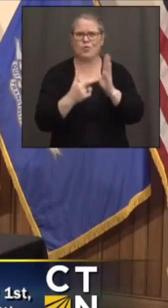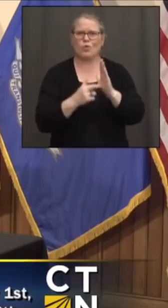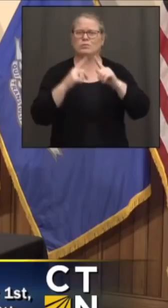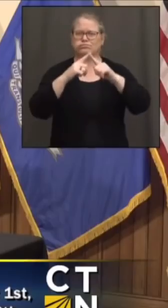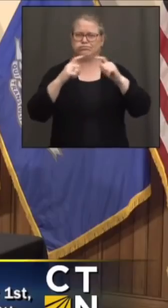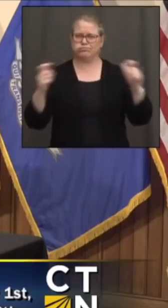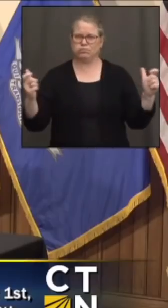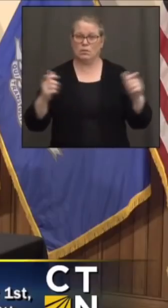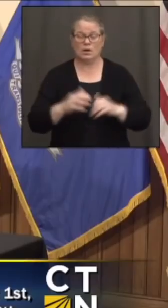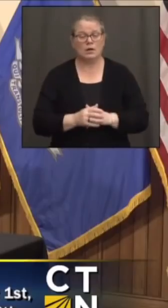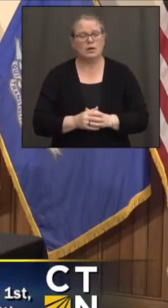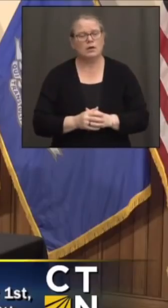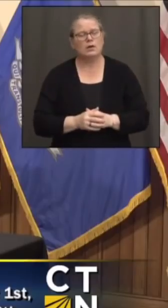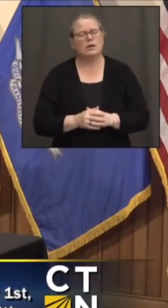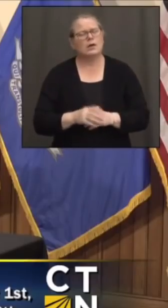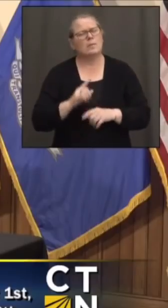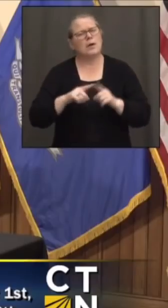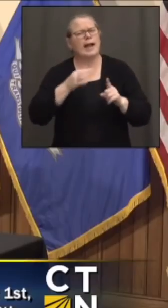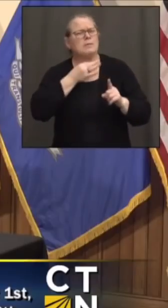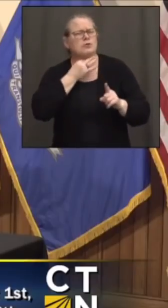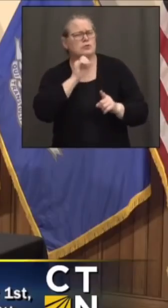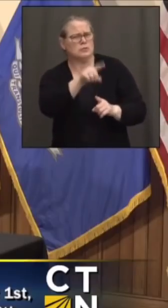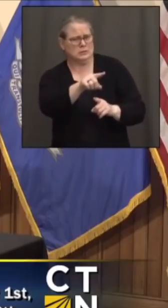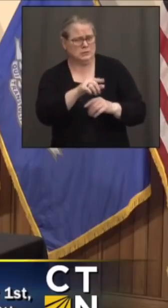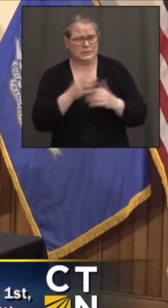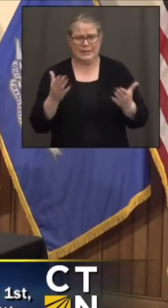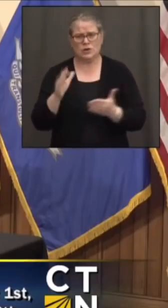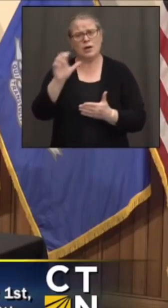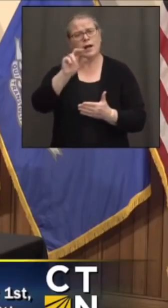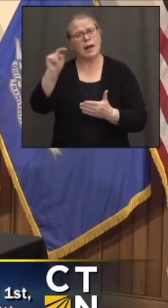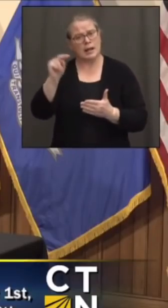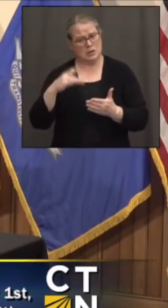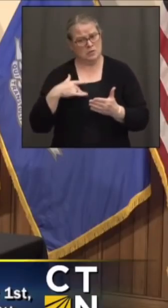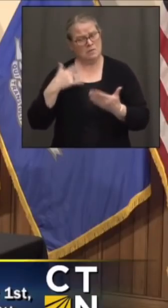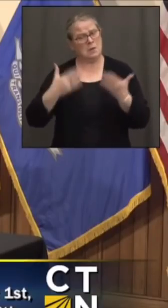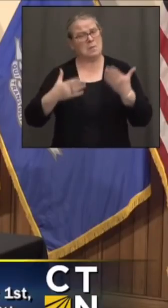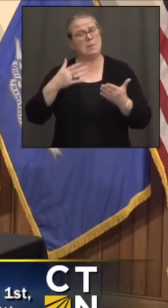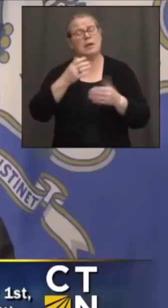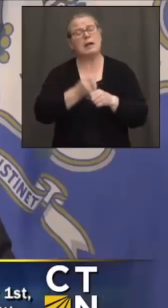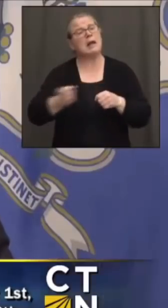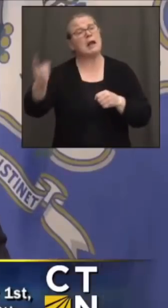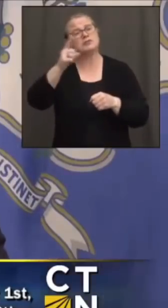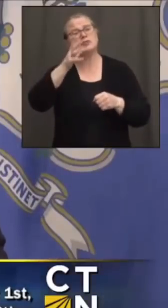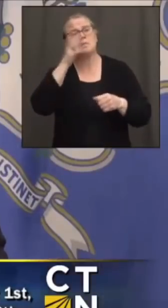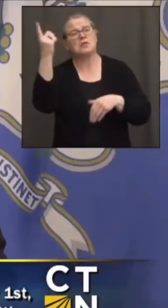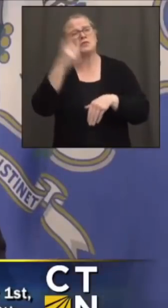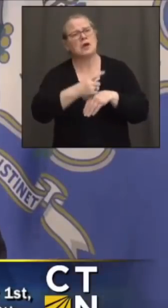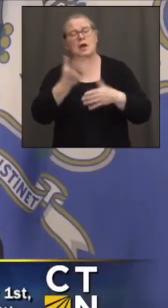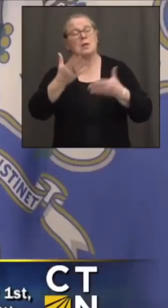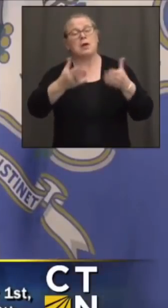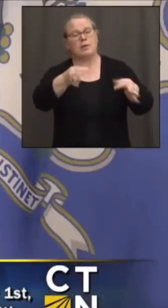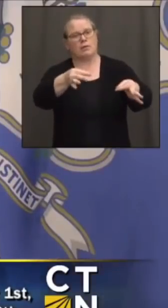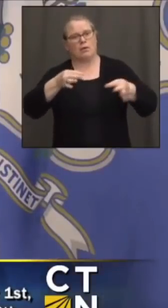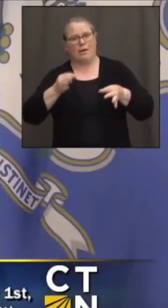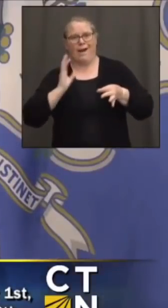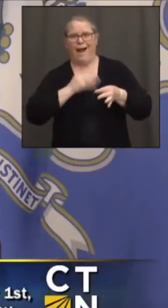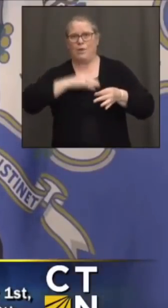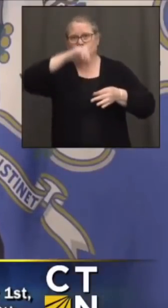do you think that we're going to be back to normal by summer or at least during the summer months? I do. I really do.